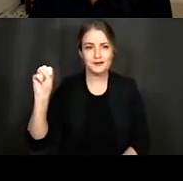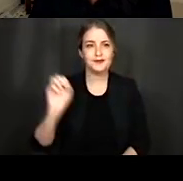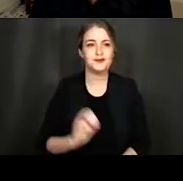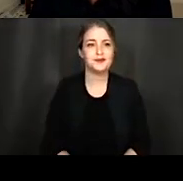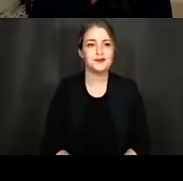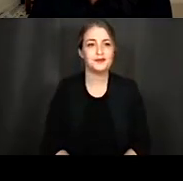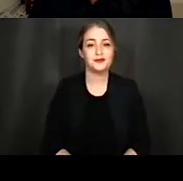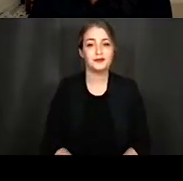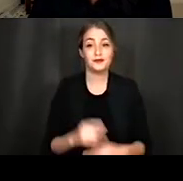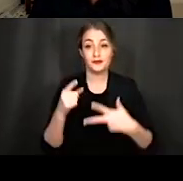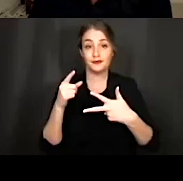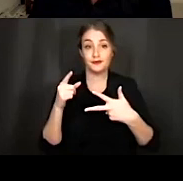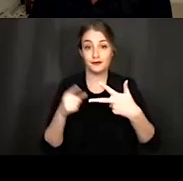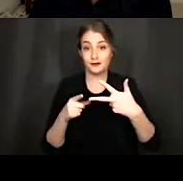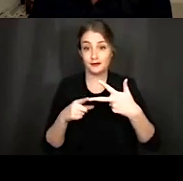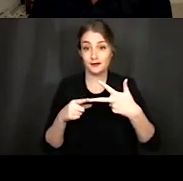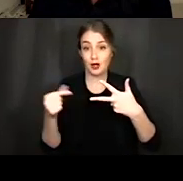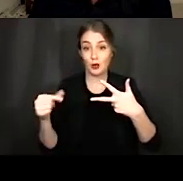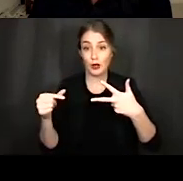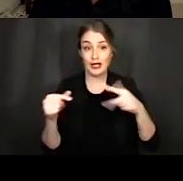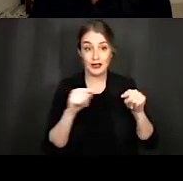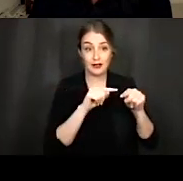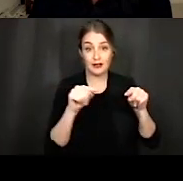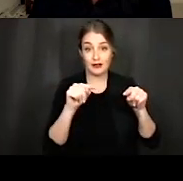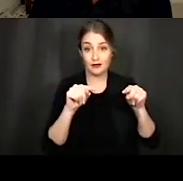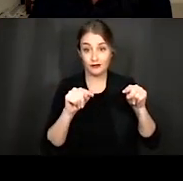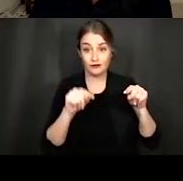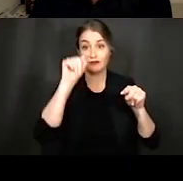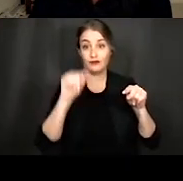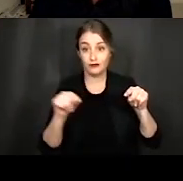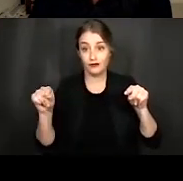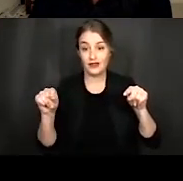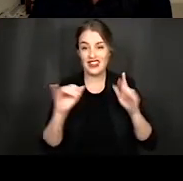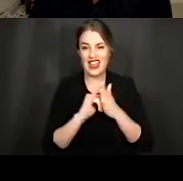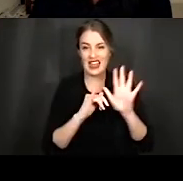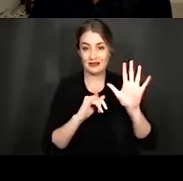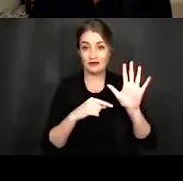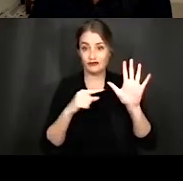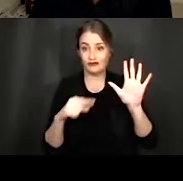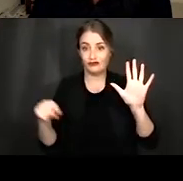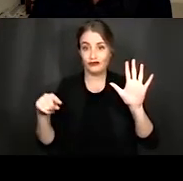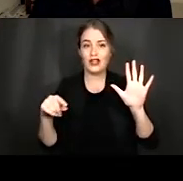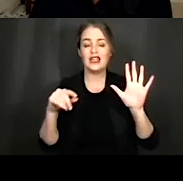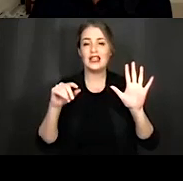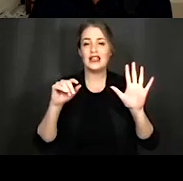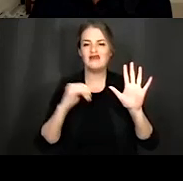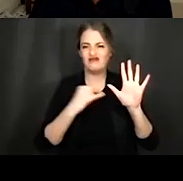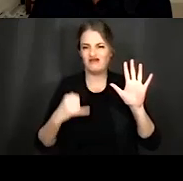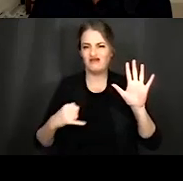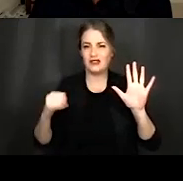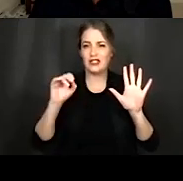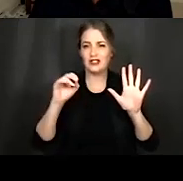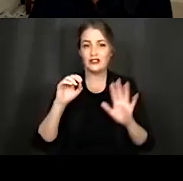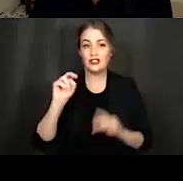In the green, we have our neuron response, and we can see that that action potential occurs with very short